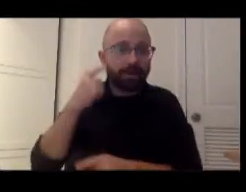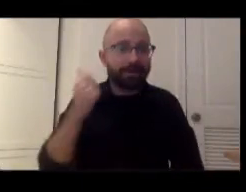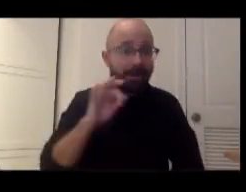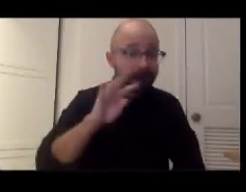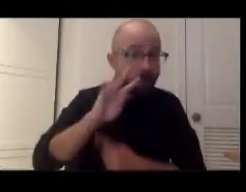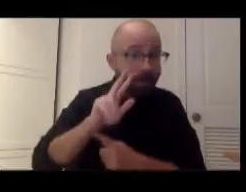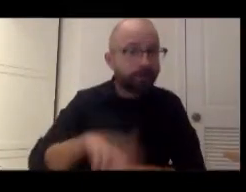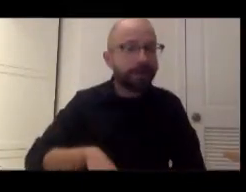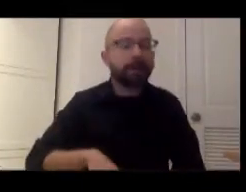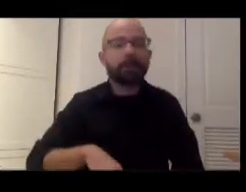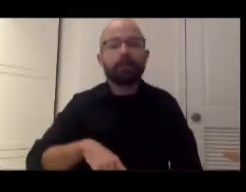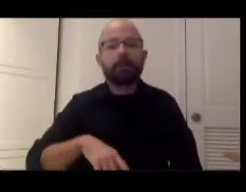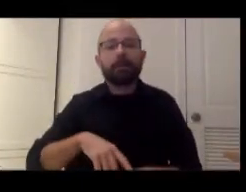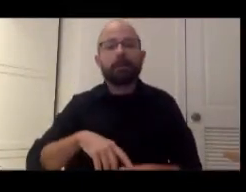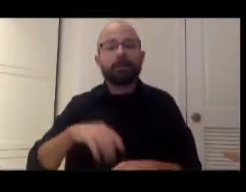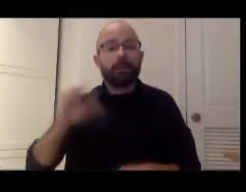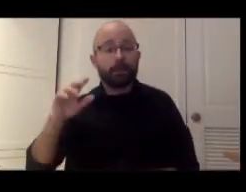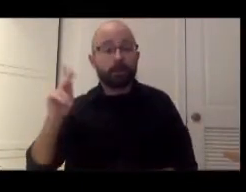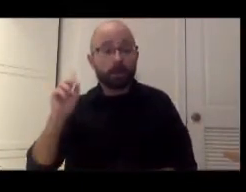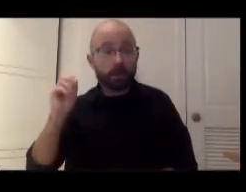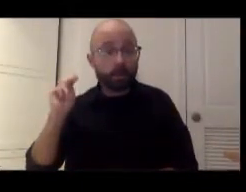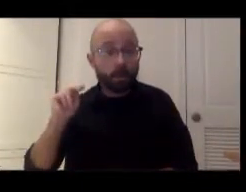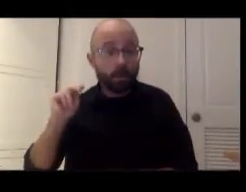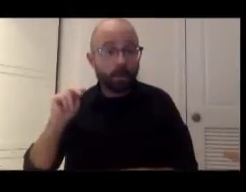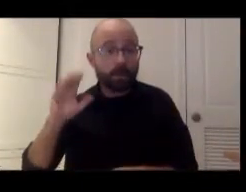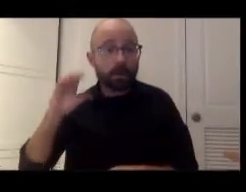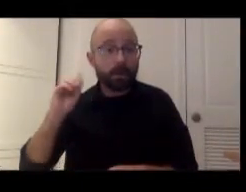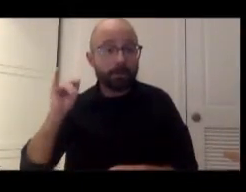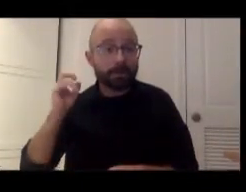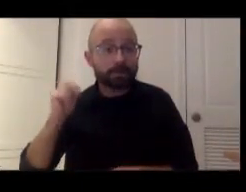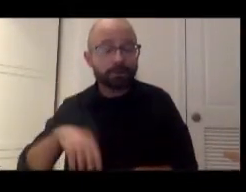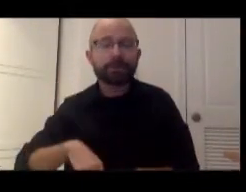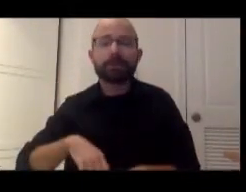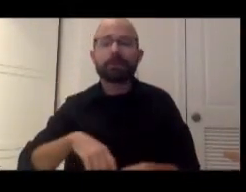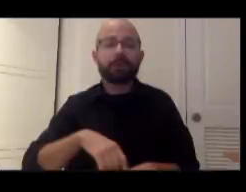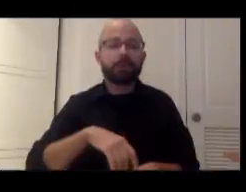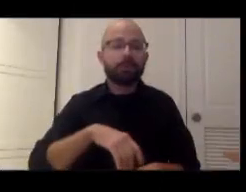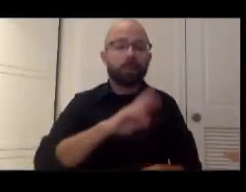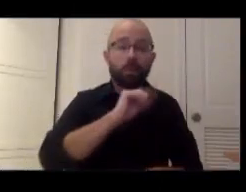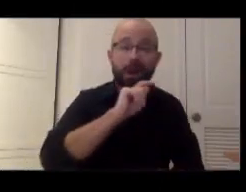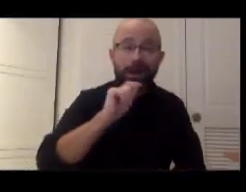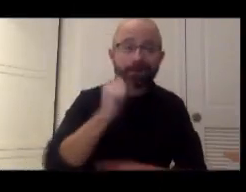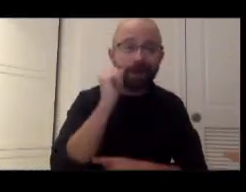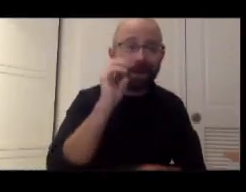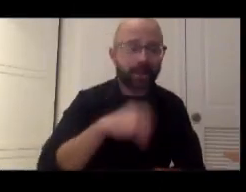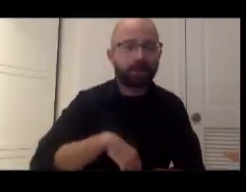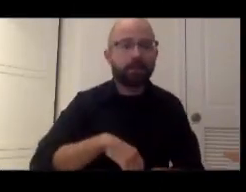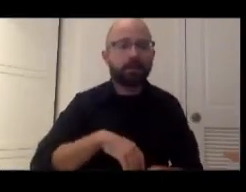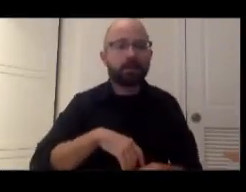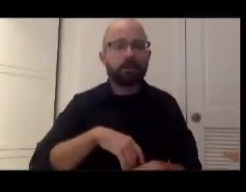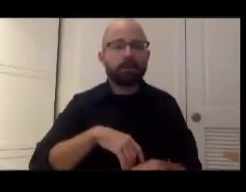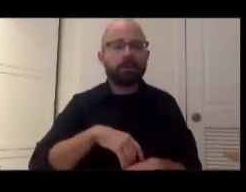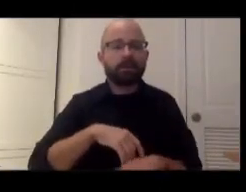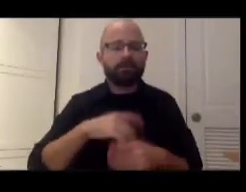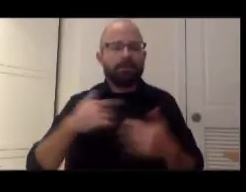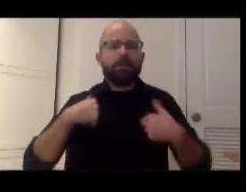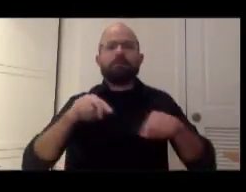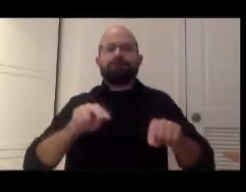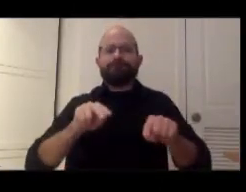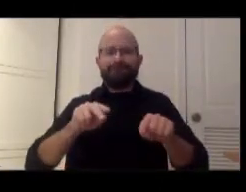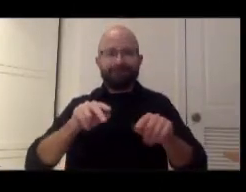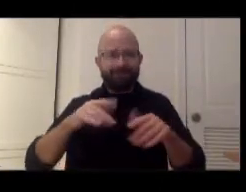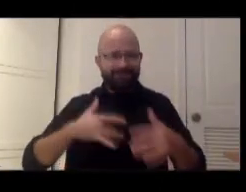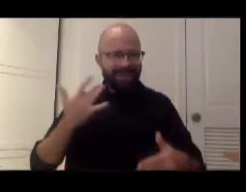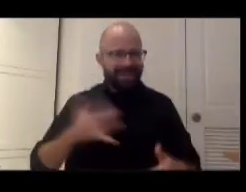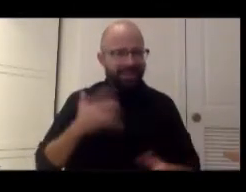of the McCone commission, the Watts riot. And I must say in candor again, it's kind of Alice in Wonderland. So,